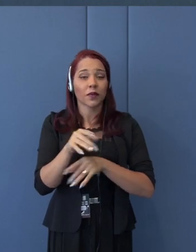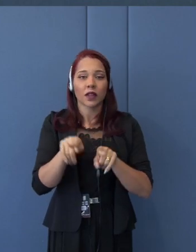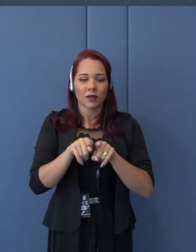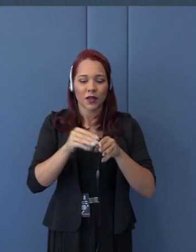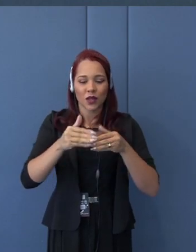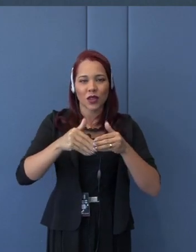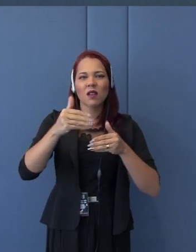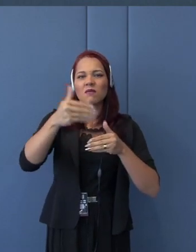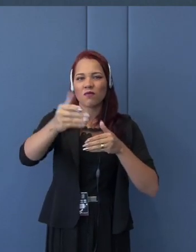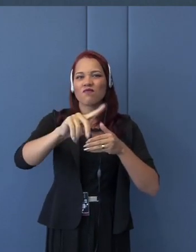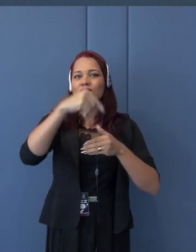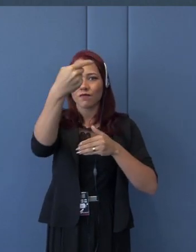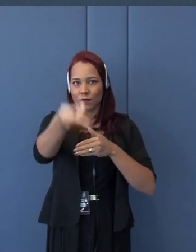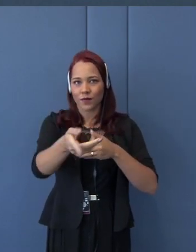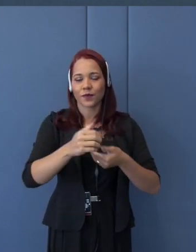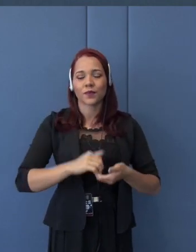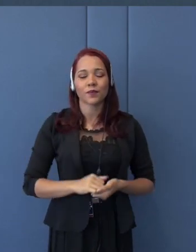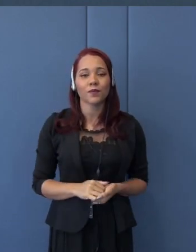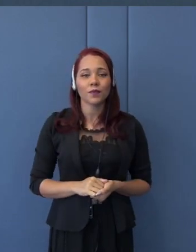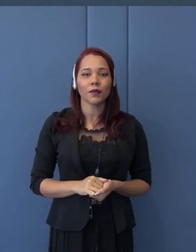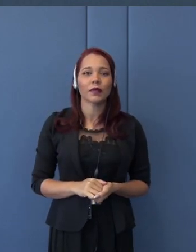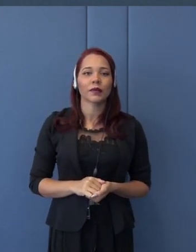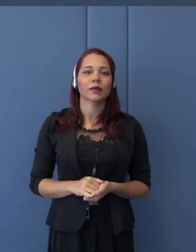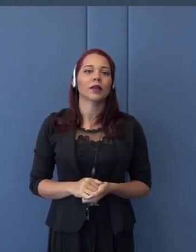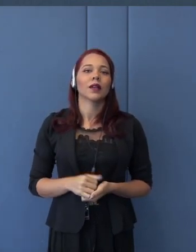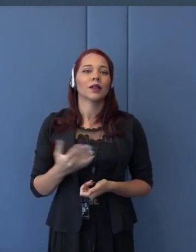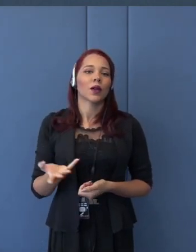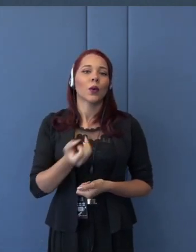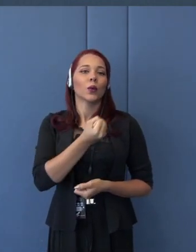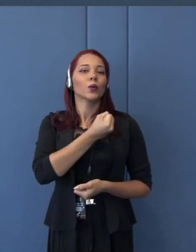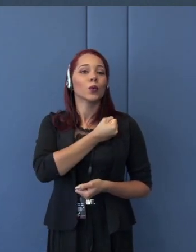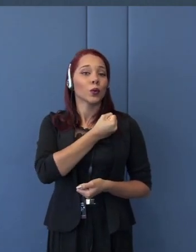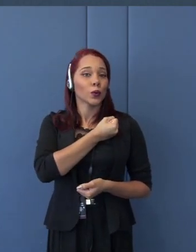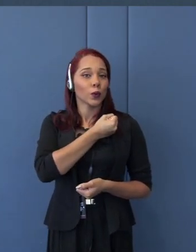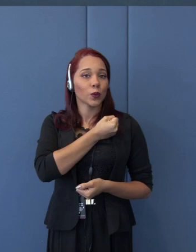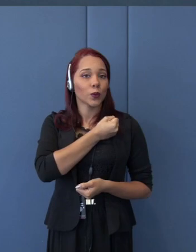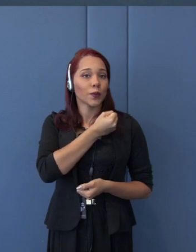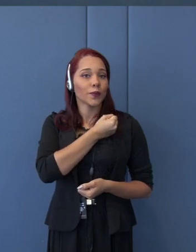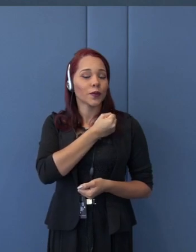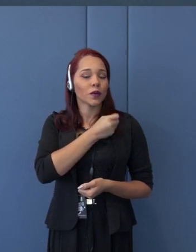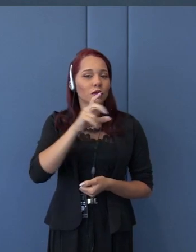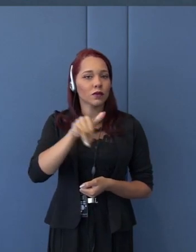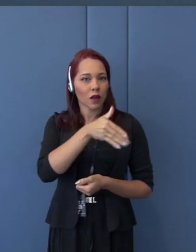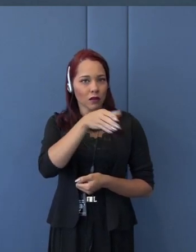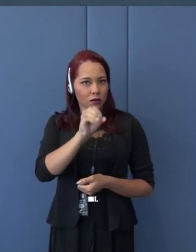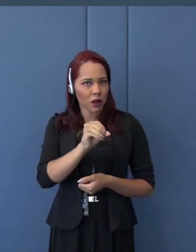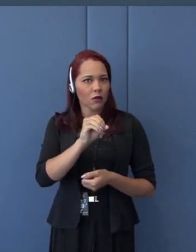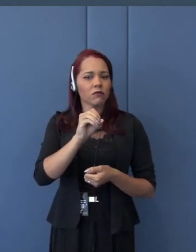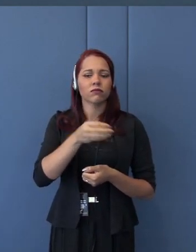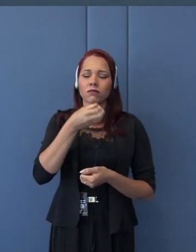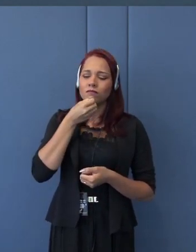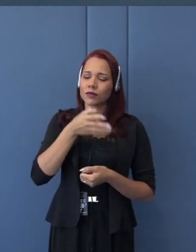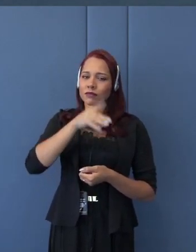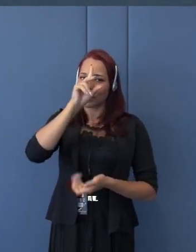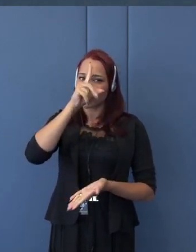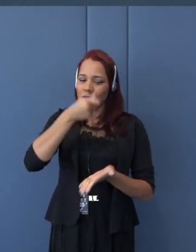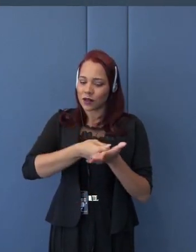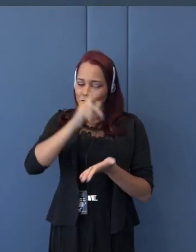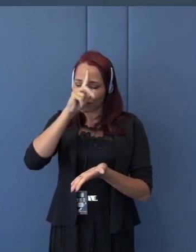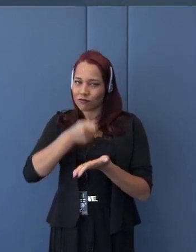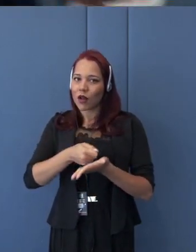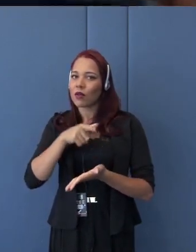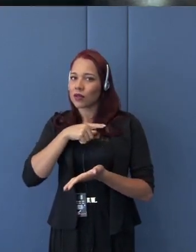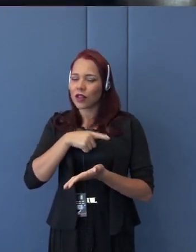number of very significant and determined action has been taken. So, I hope that this